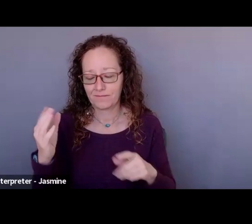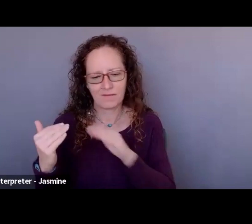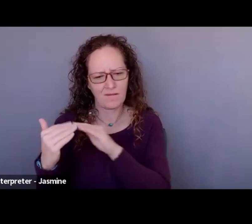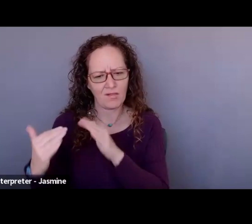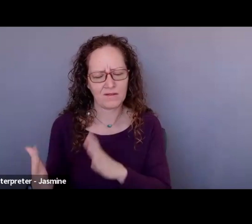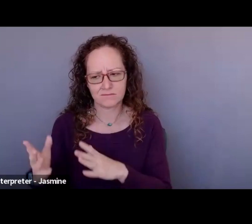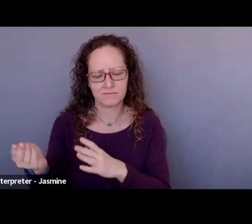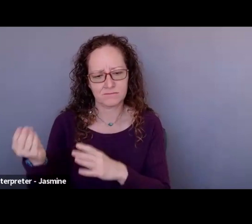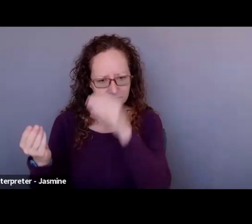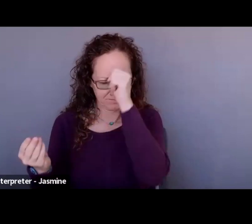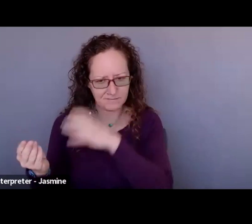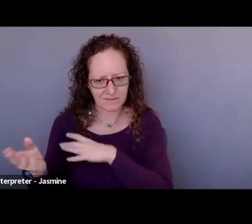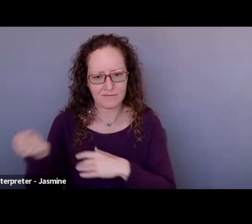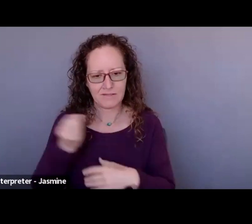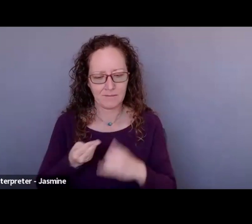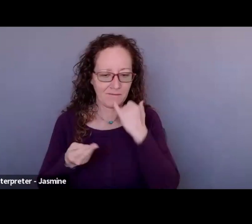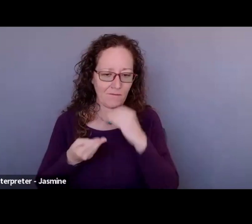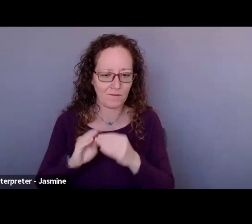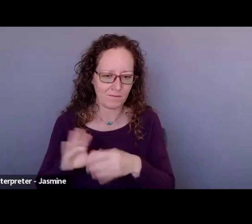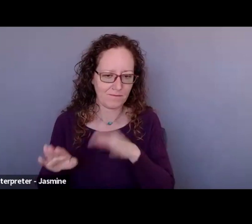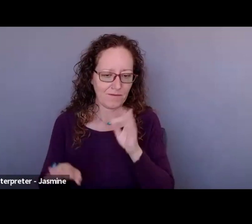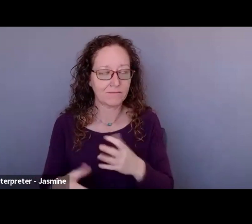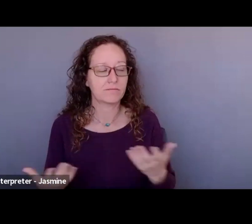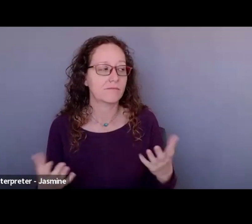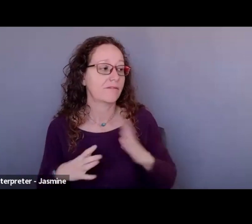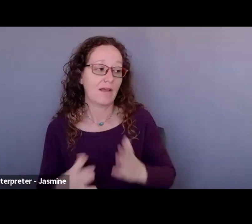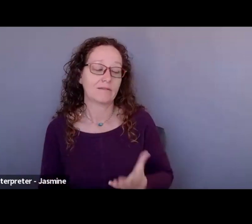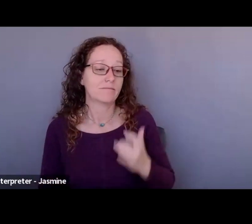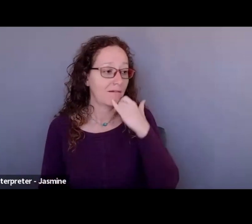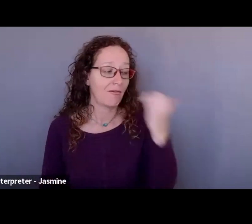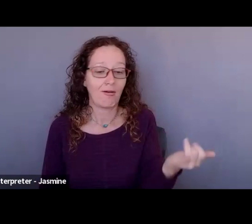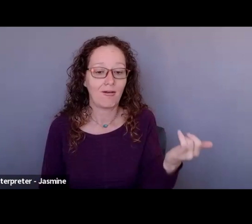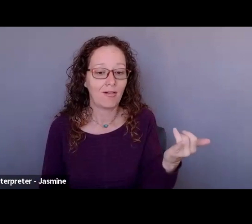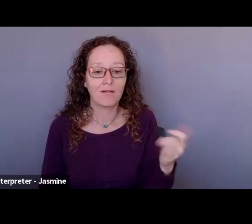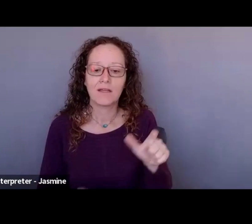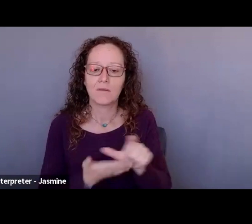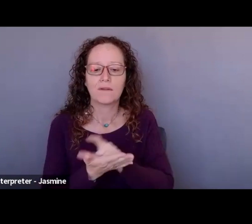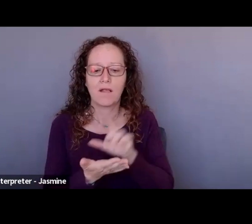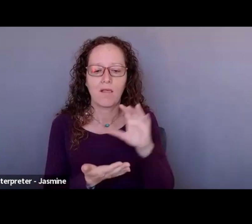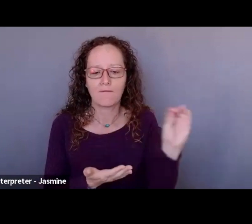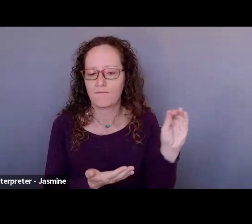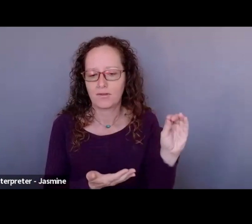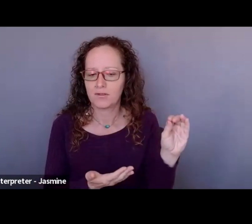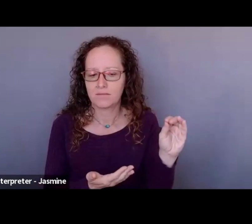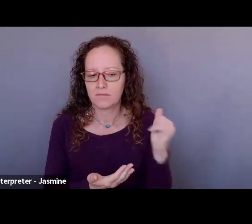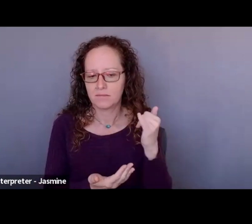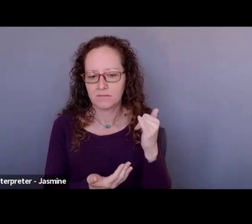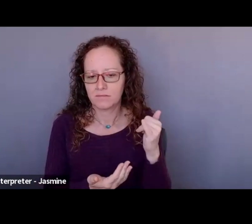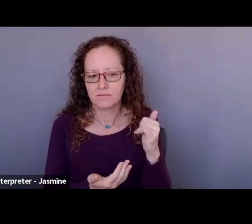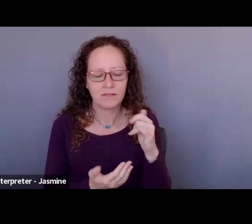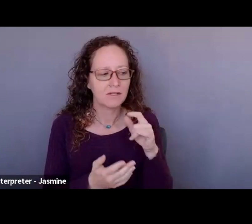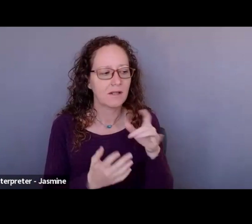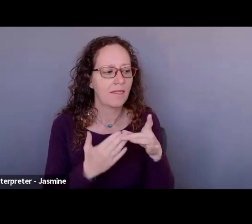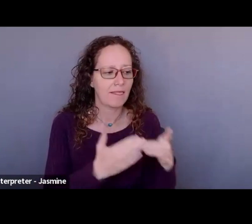Right. So I figured, what the hell? I called the phone number. And the phone number was a law firm that directed me to another office, that